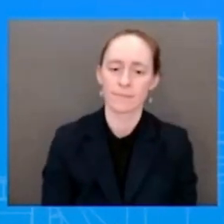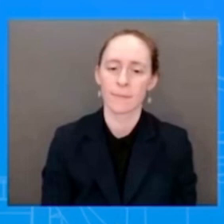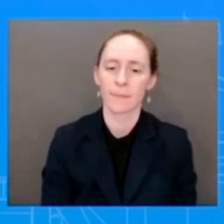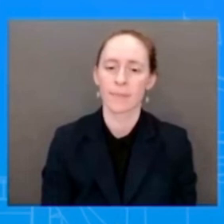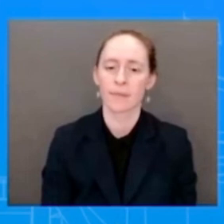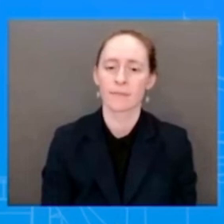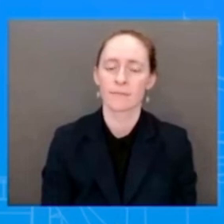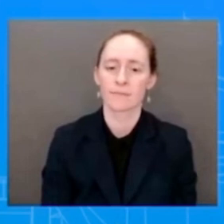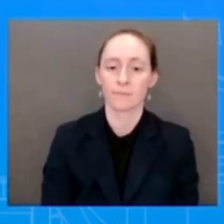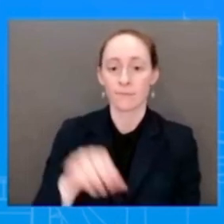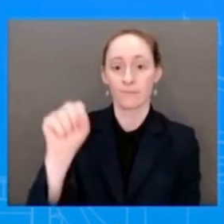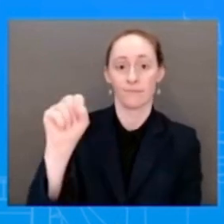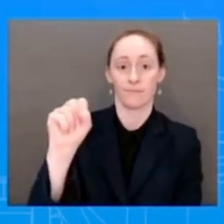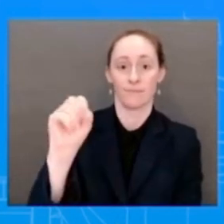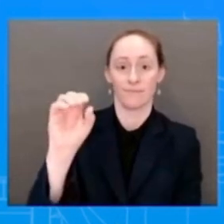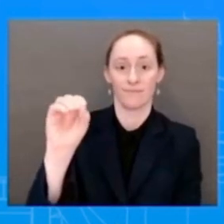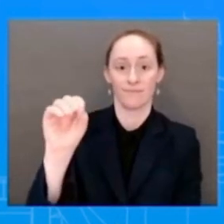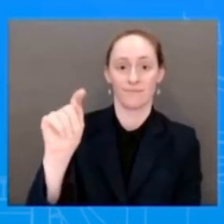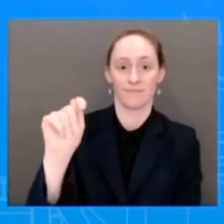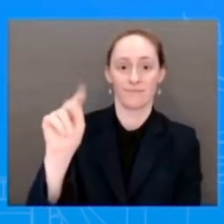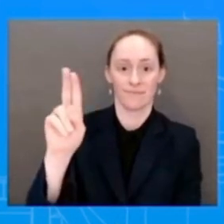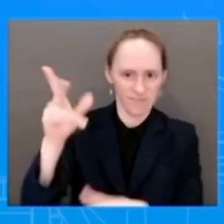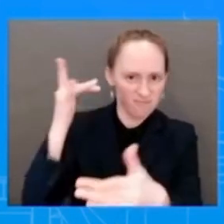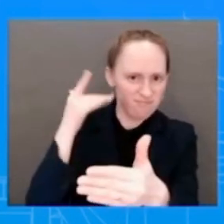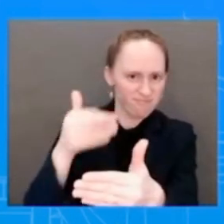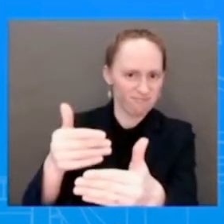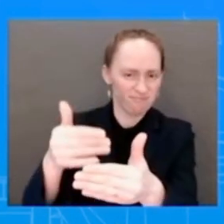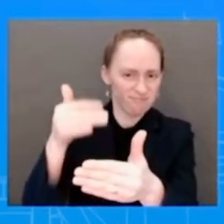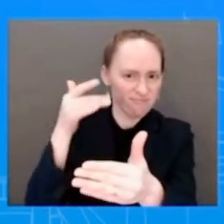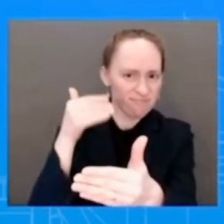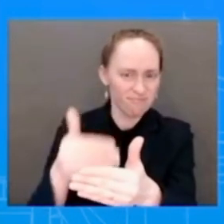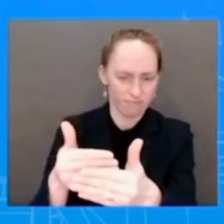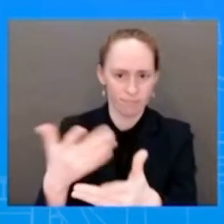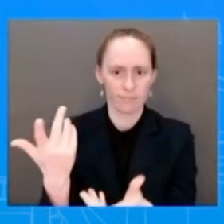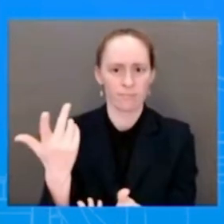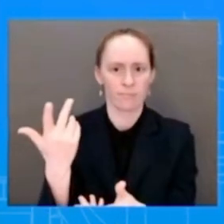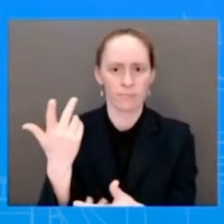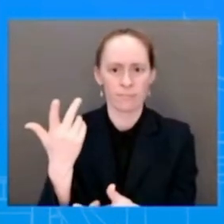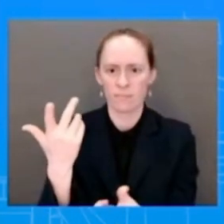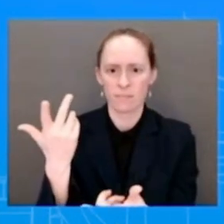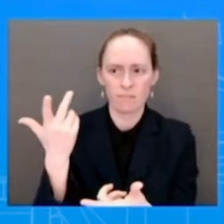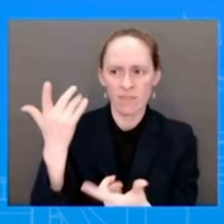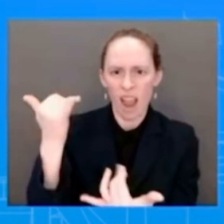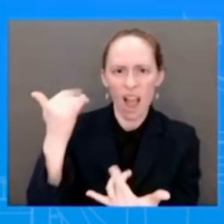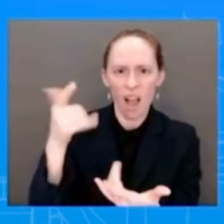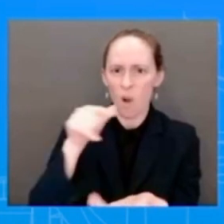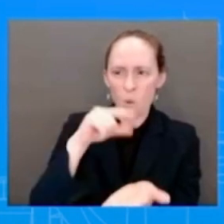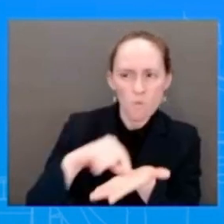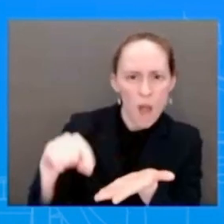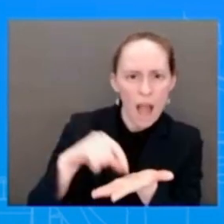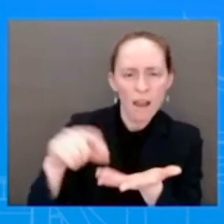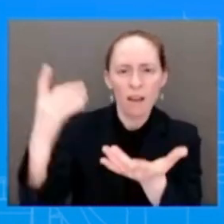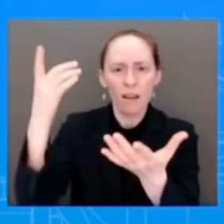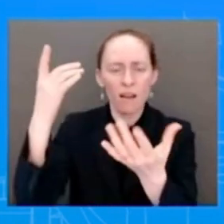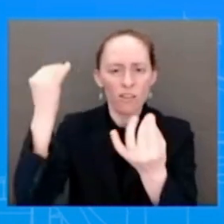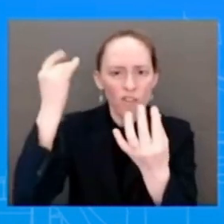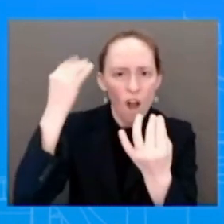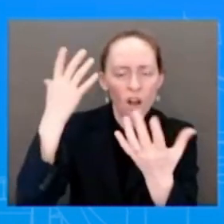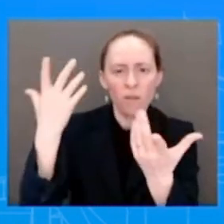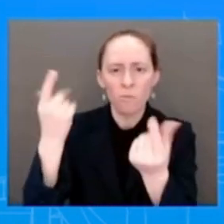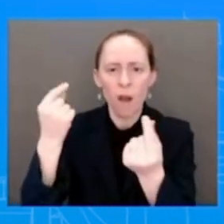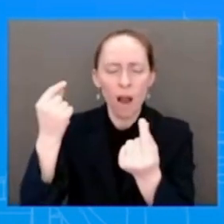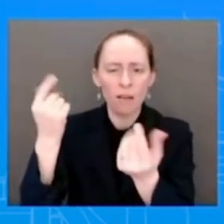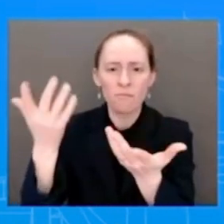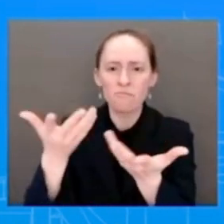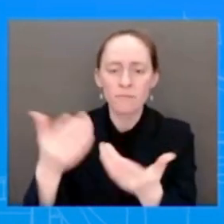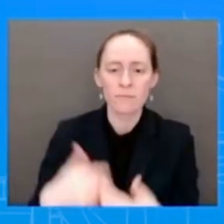this, where he may be in the speechwriting process, who's helping him with that? It's a good question. As you know, the President has been working on his